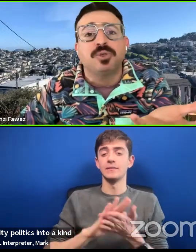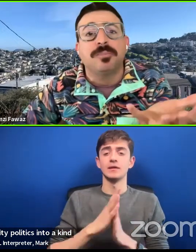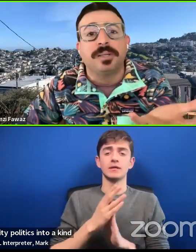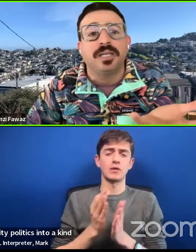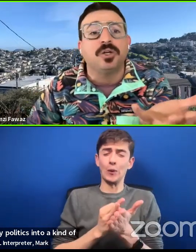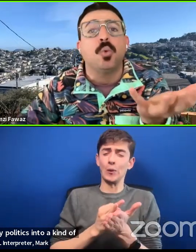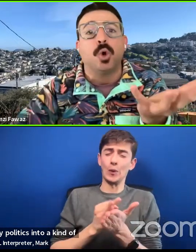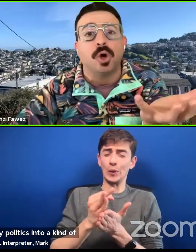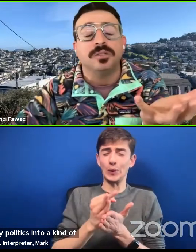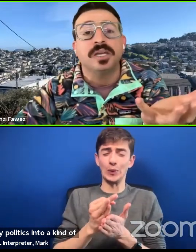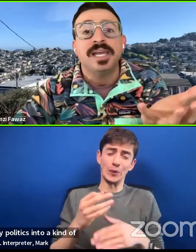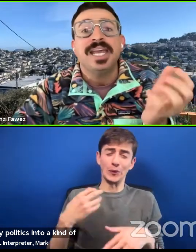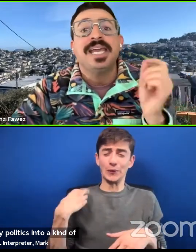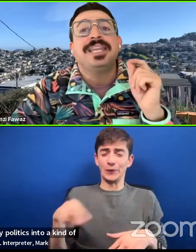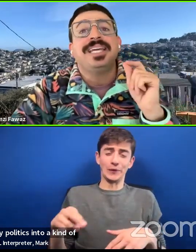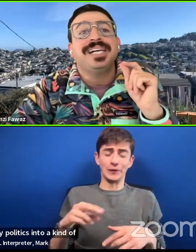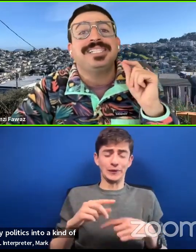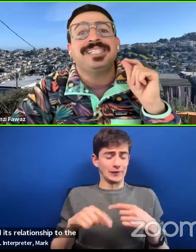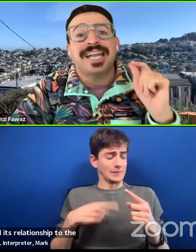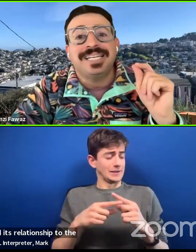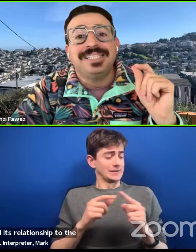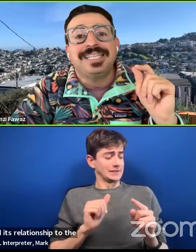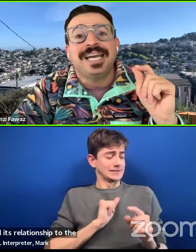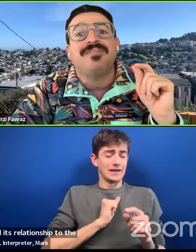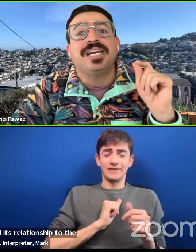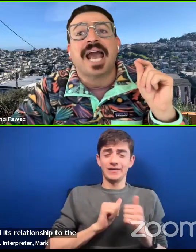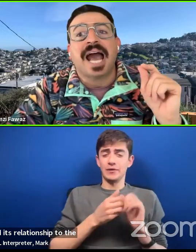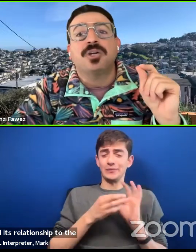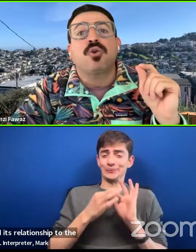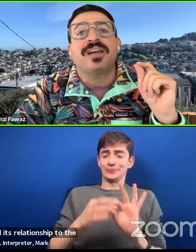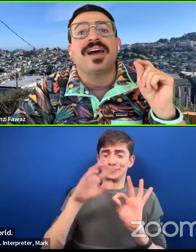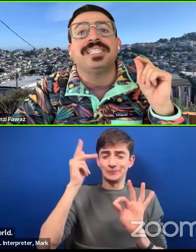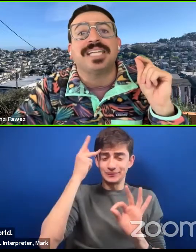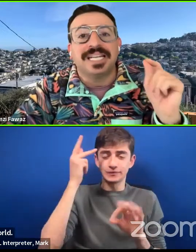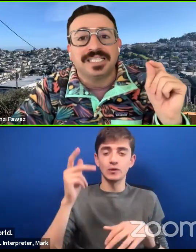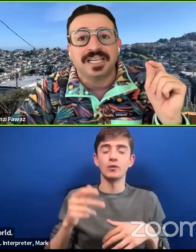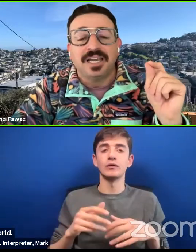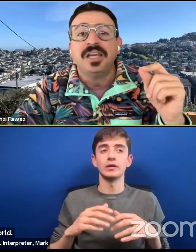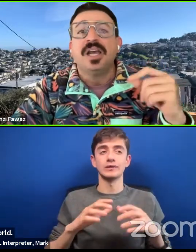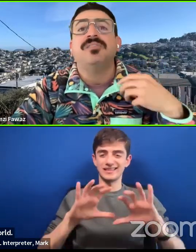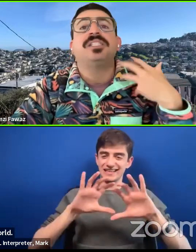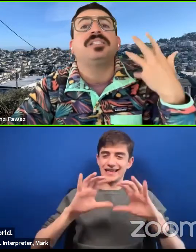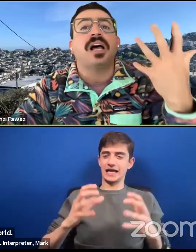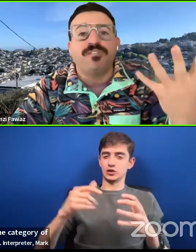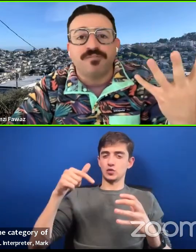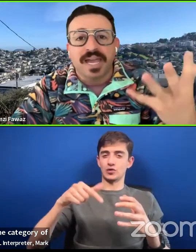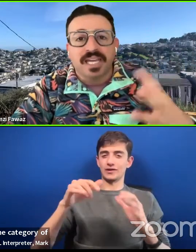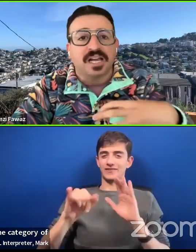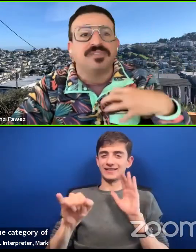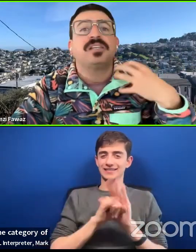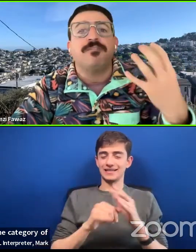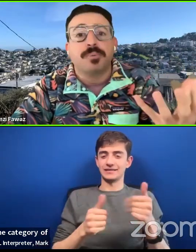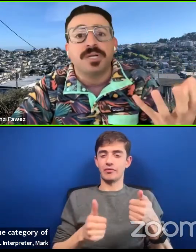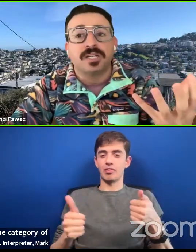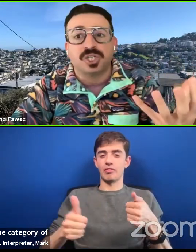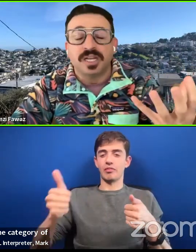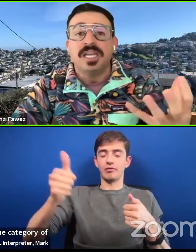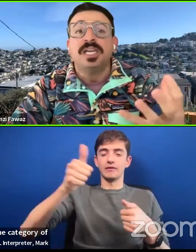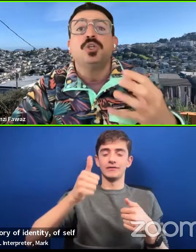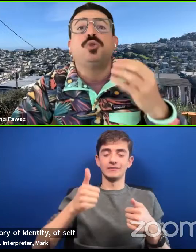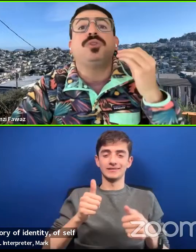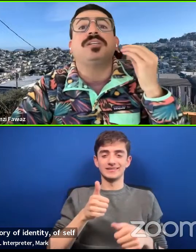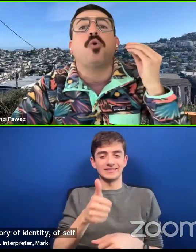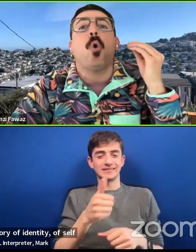its relationship to the political world. The ascendancy of the category of identity, of self-making, of self